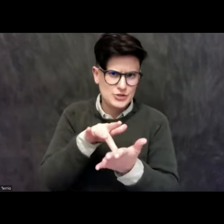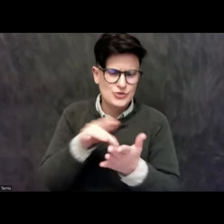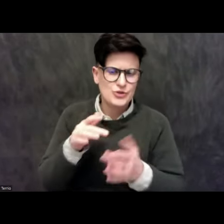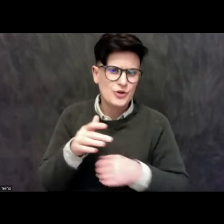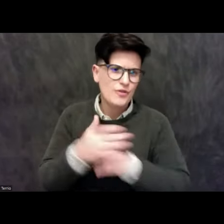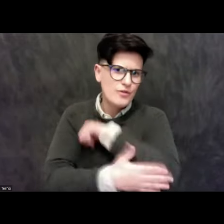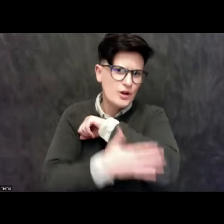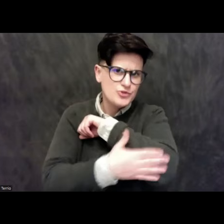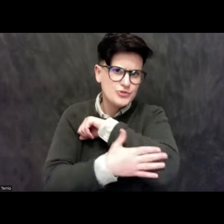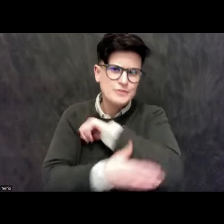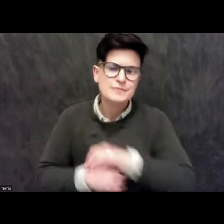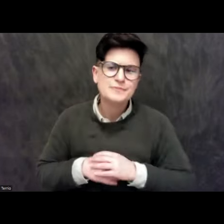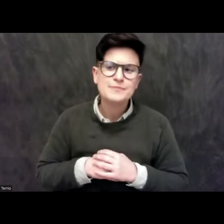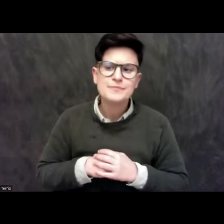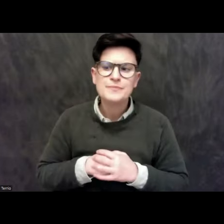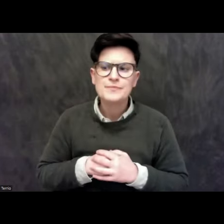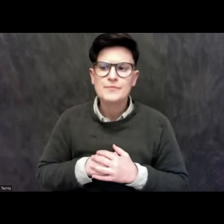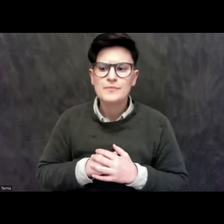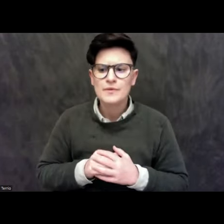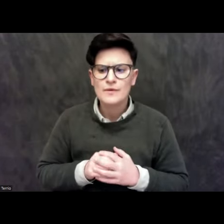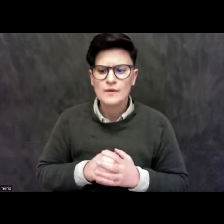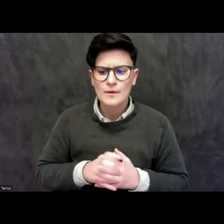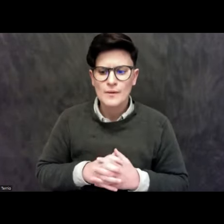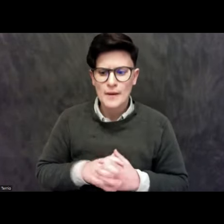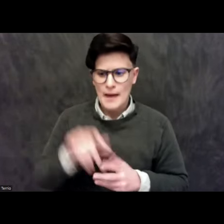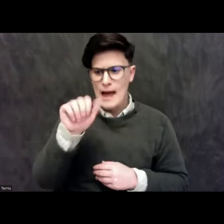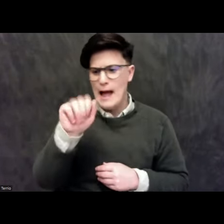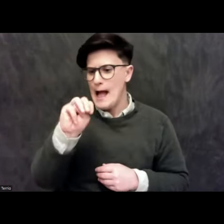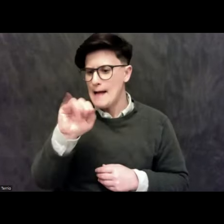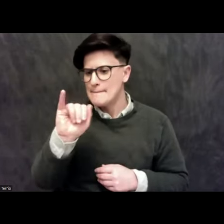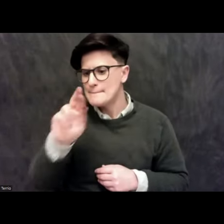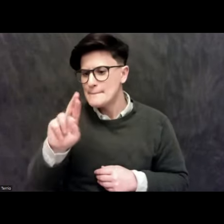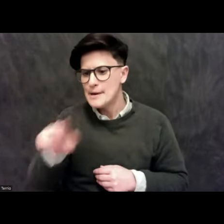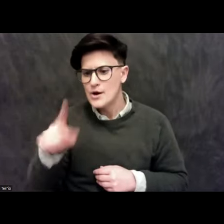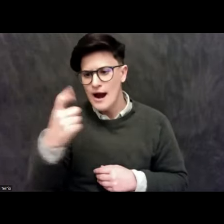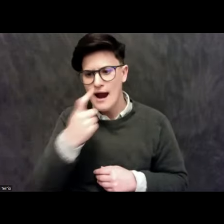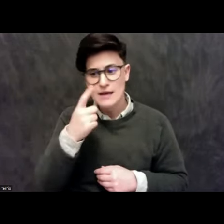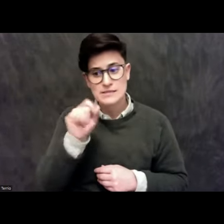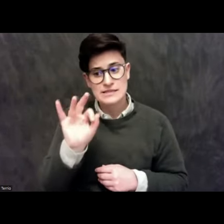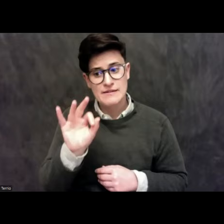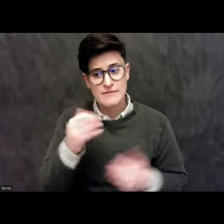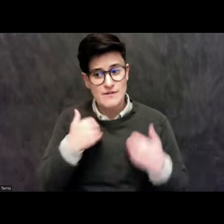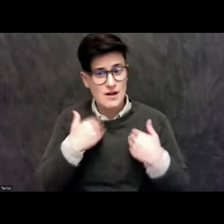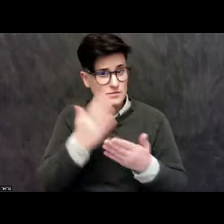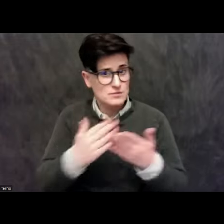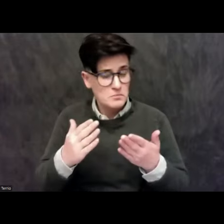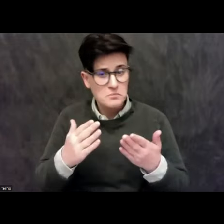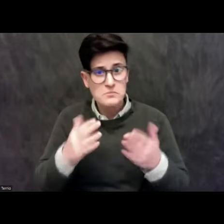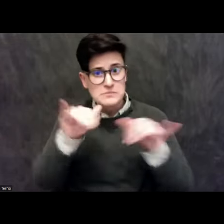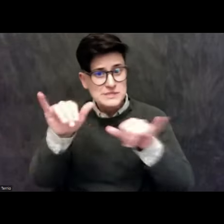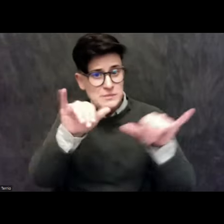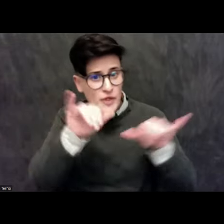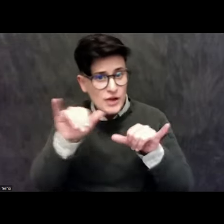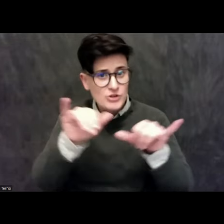So one of the so Amir asked if there's similarities, if there's some motifs on ceramics I showed that